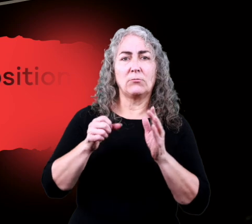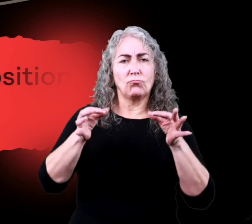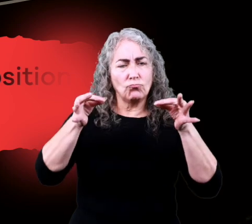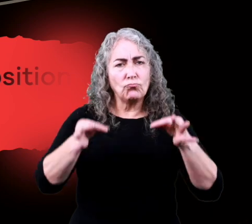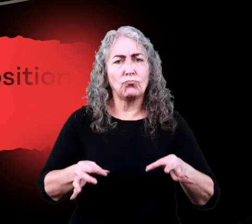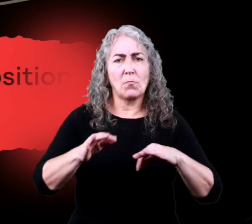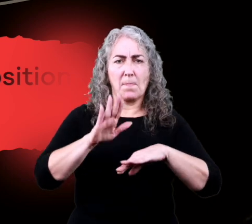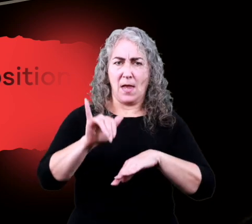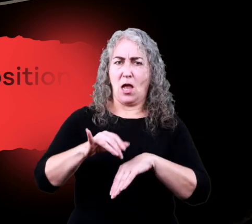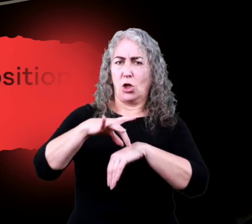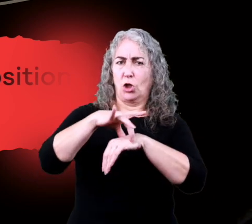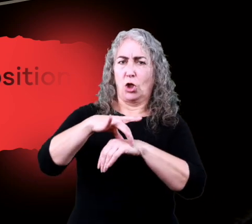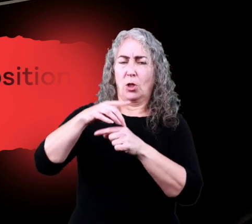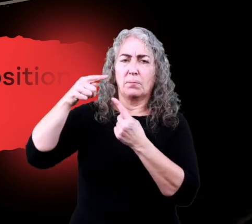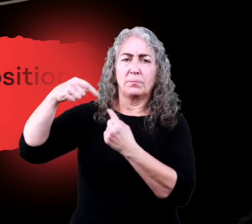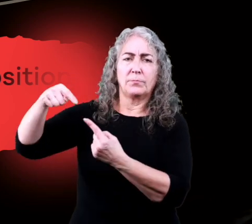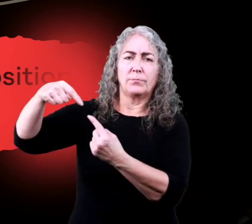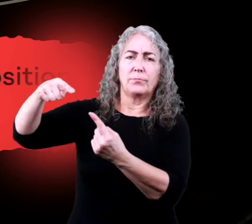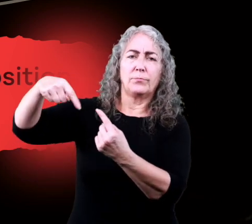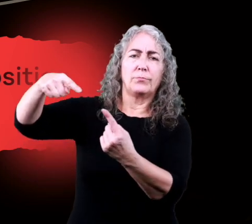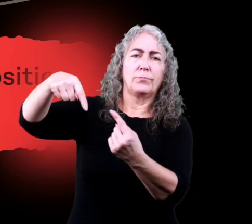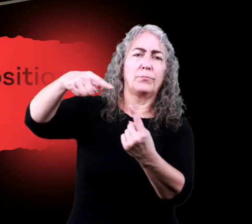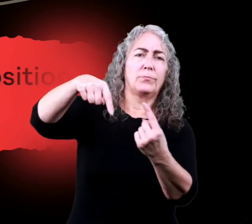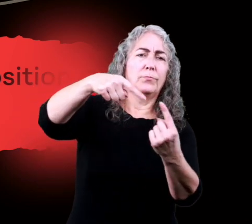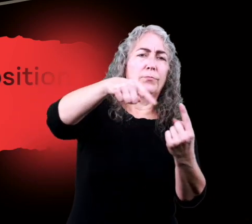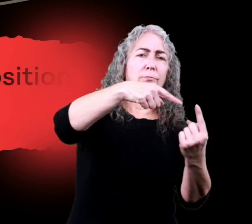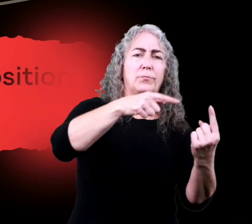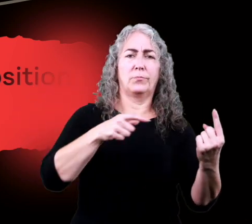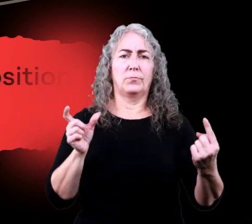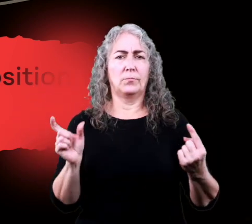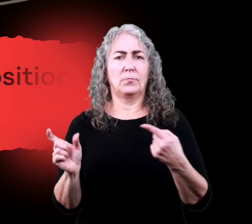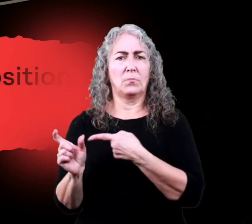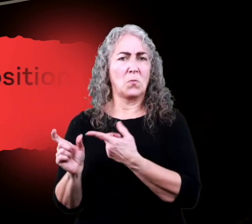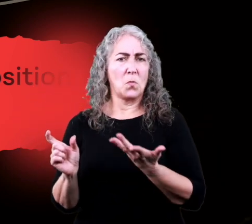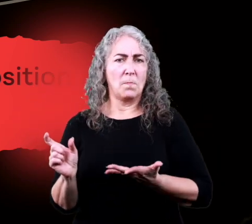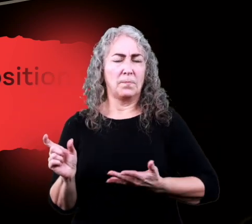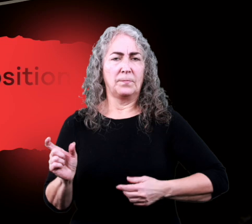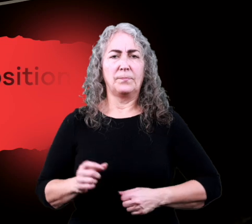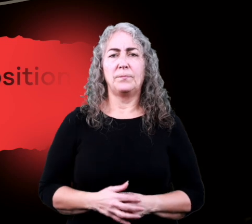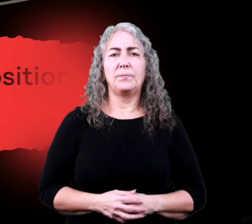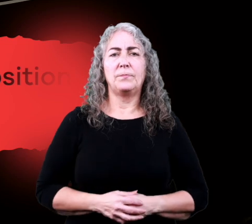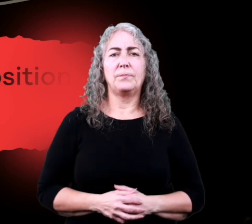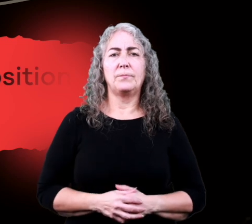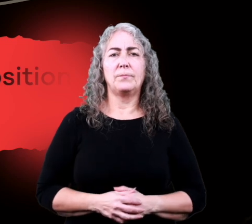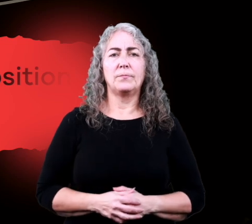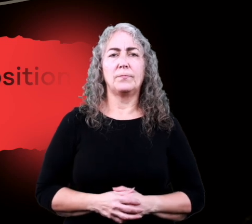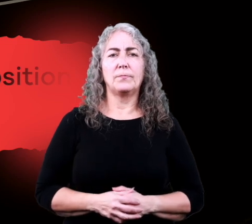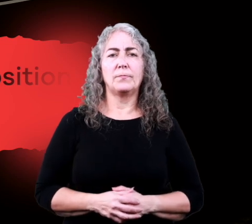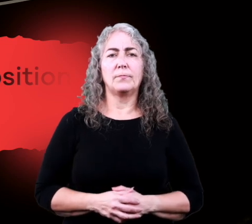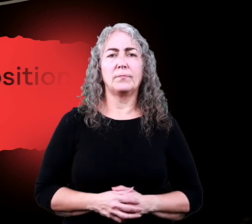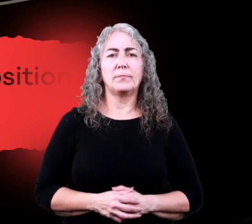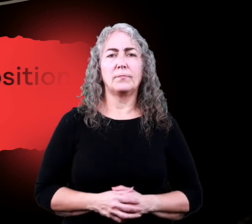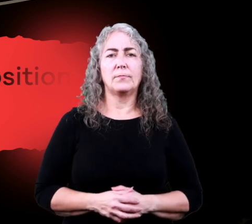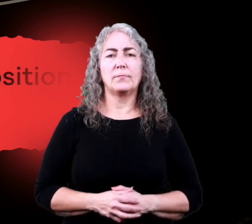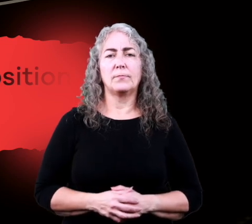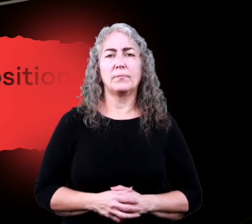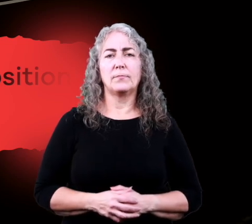Seasons are determined by the earth's position as it rotates around the blank.